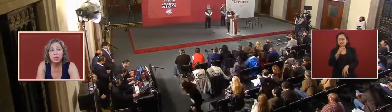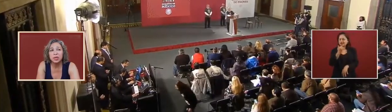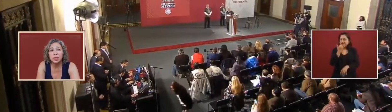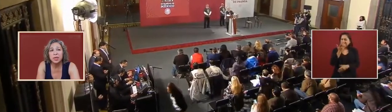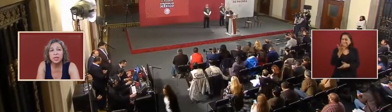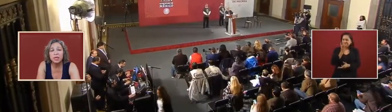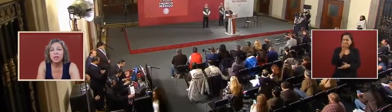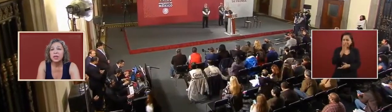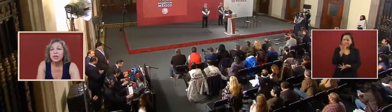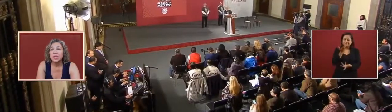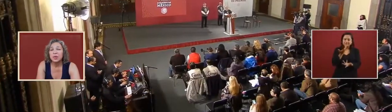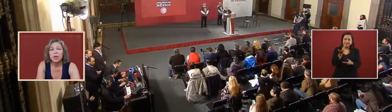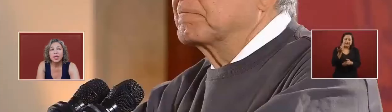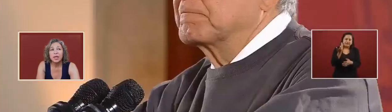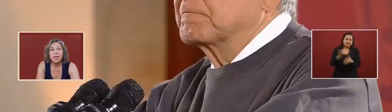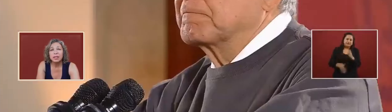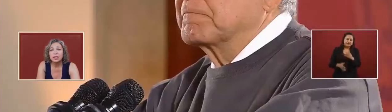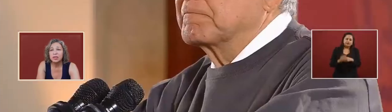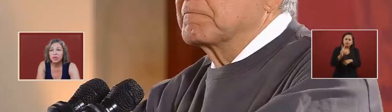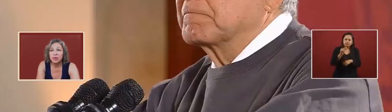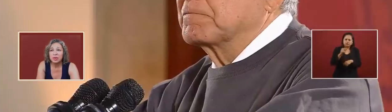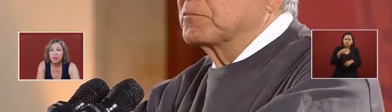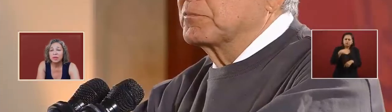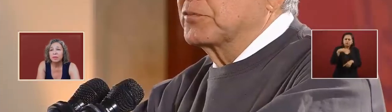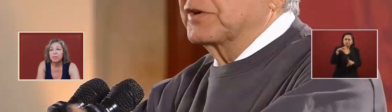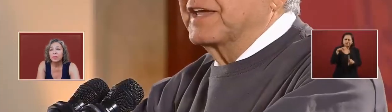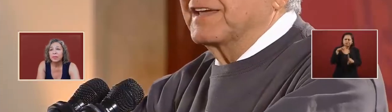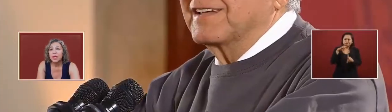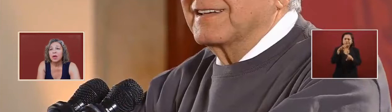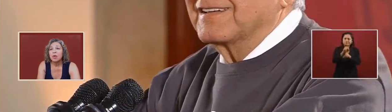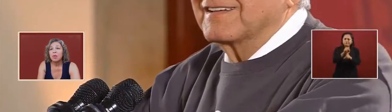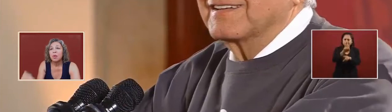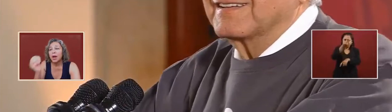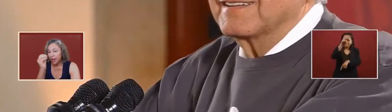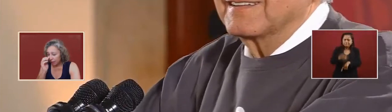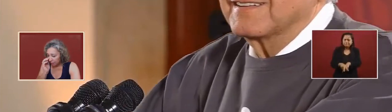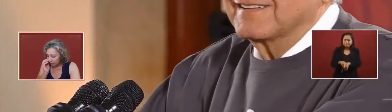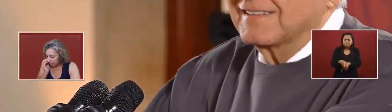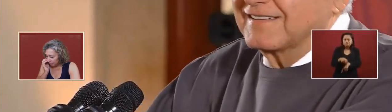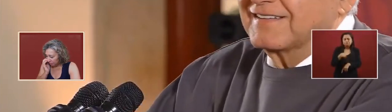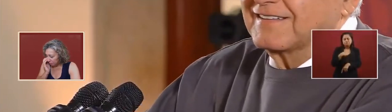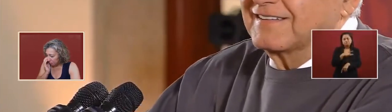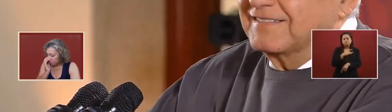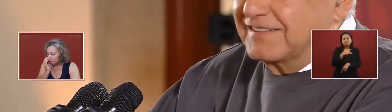are going to do it we're going to get to the truth why